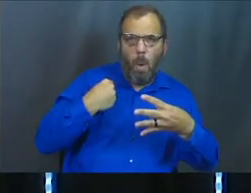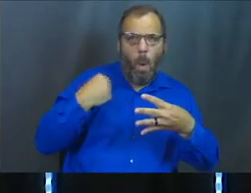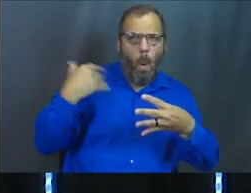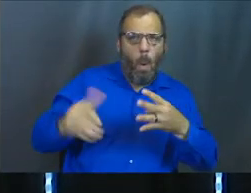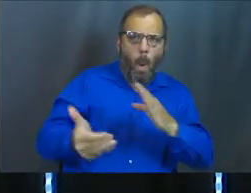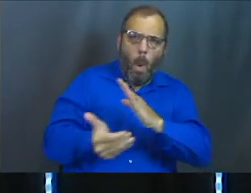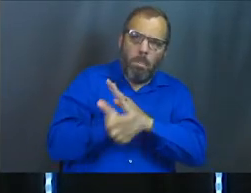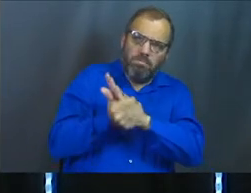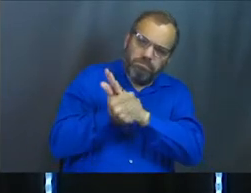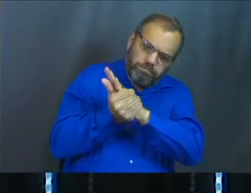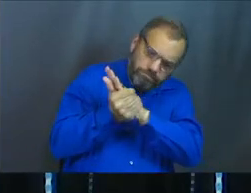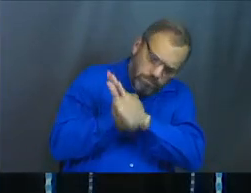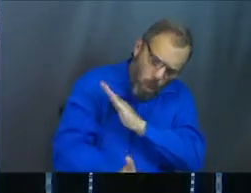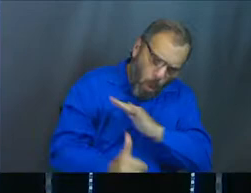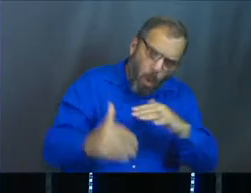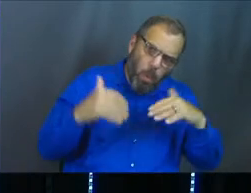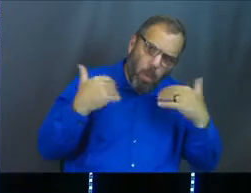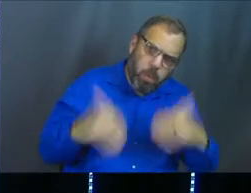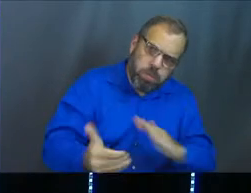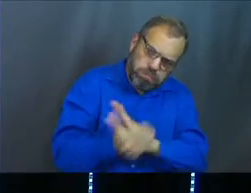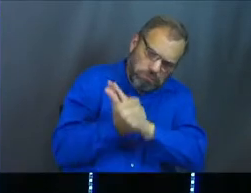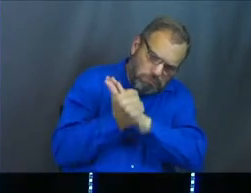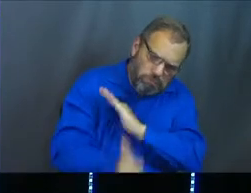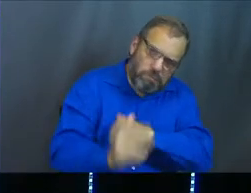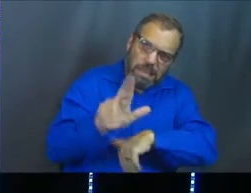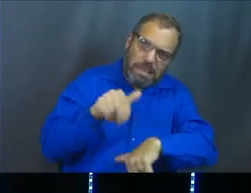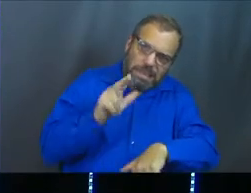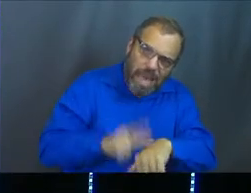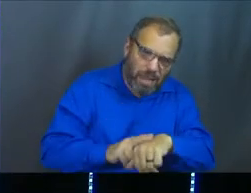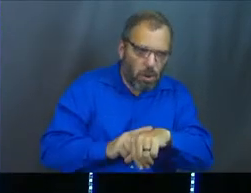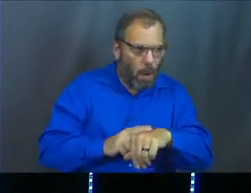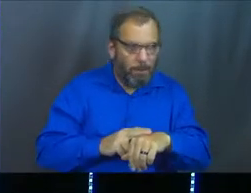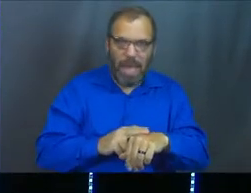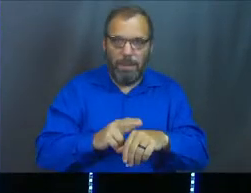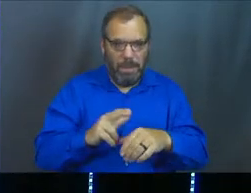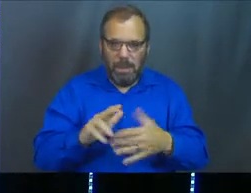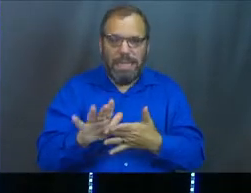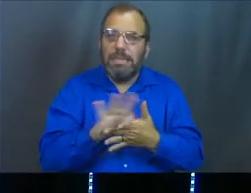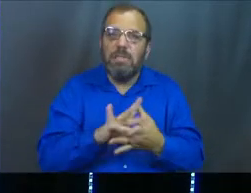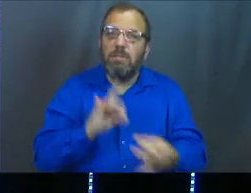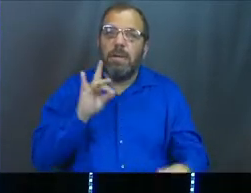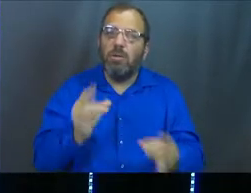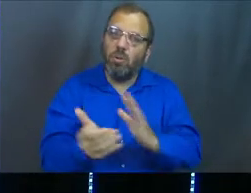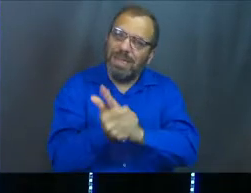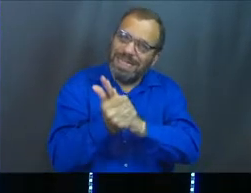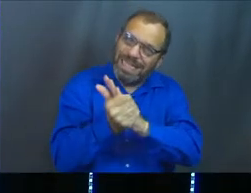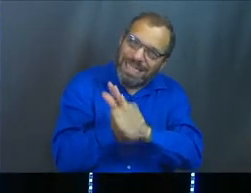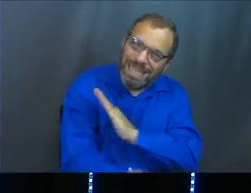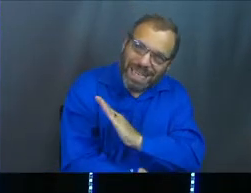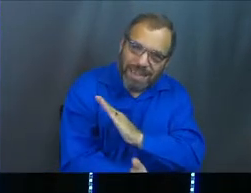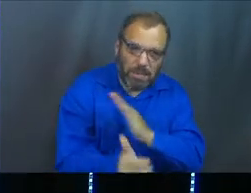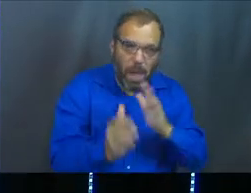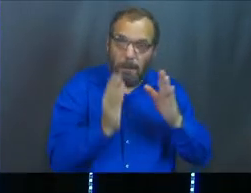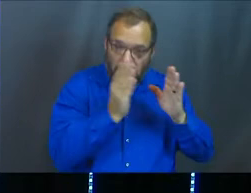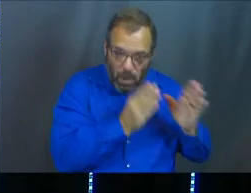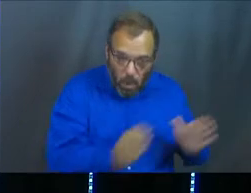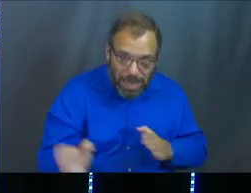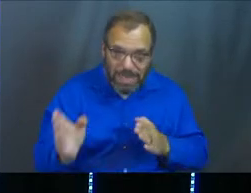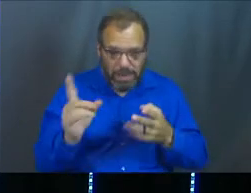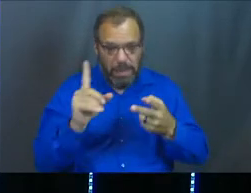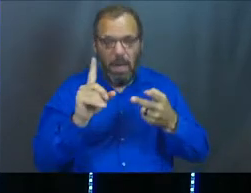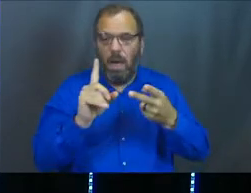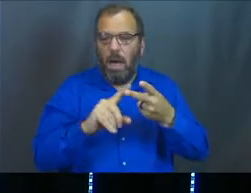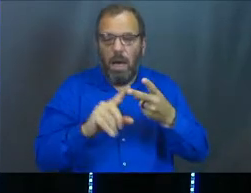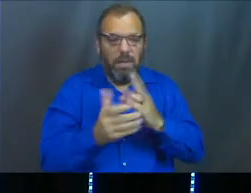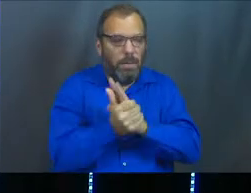amazing gifts, some amazing natural, maybe even spiritual gifts. His organizational ability,